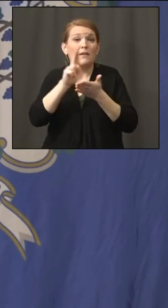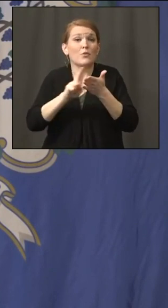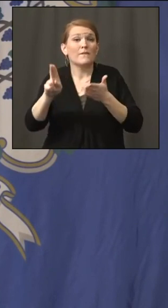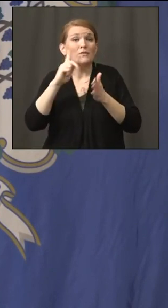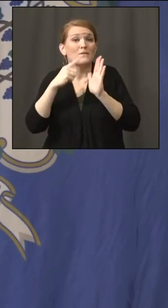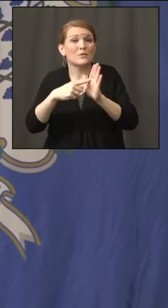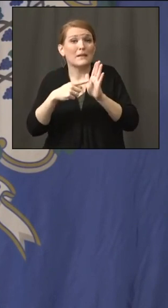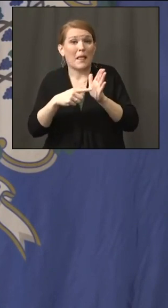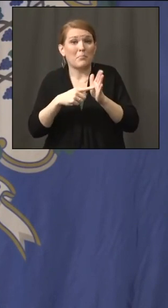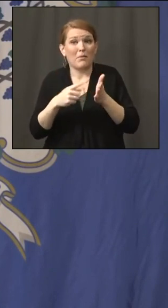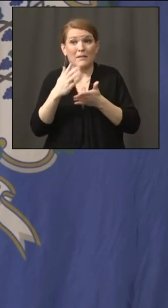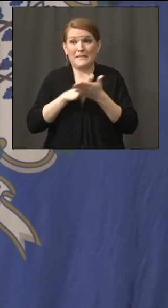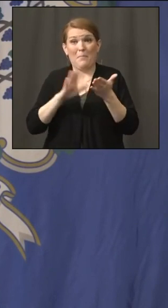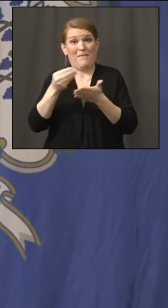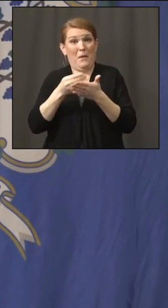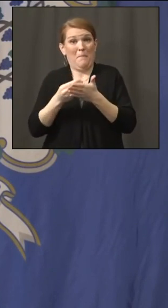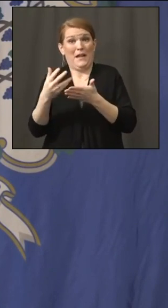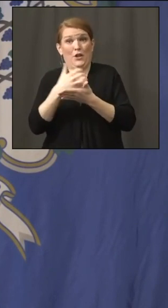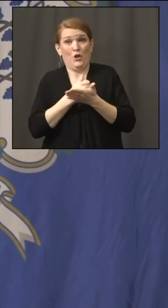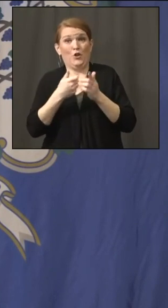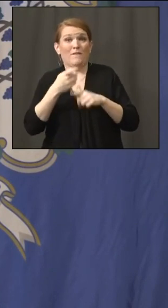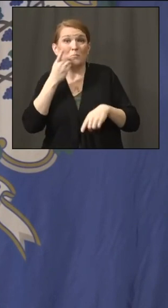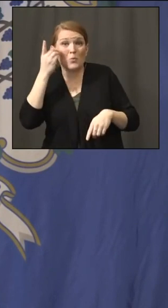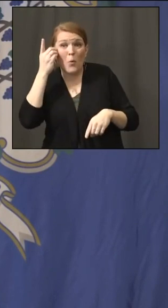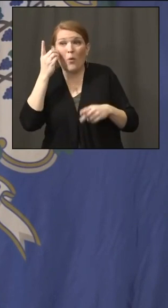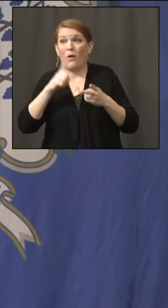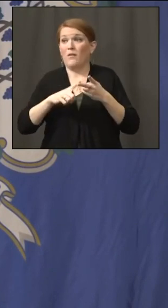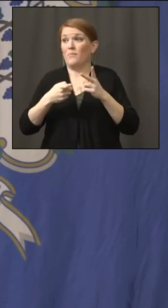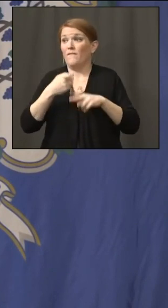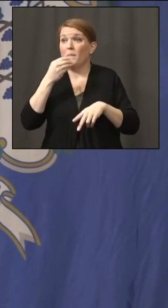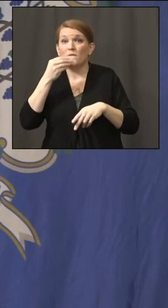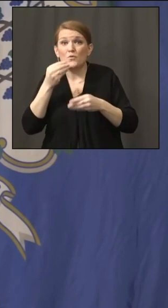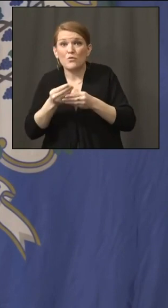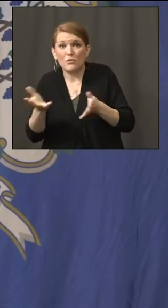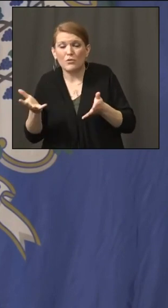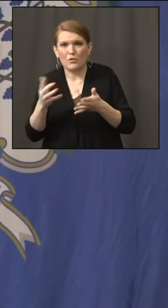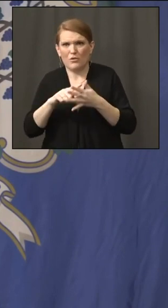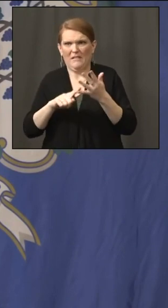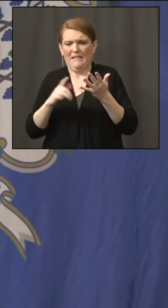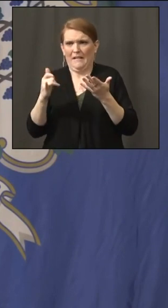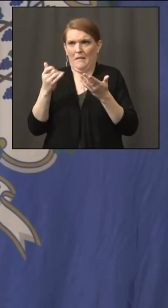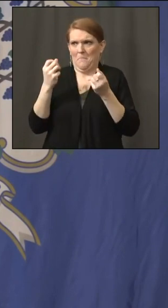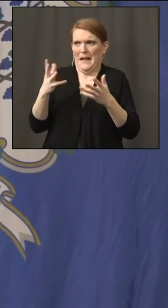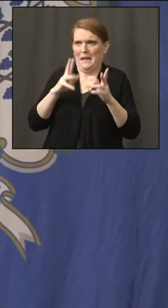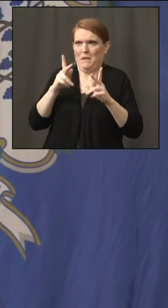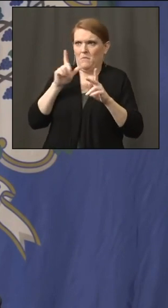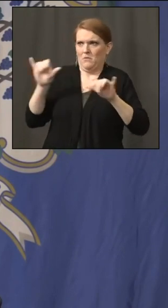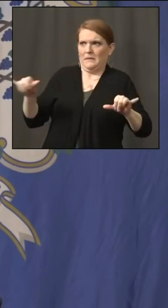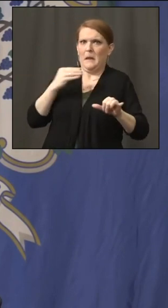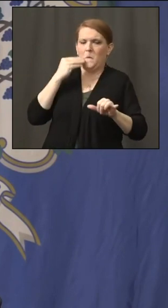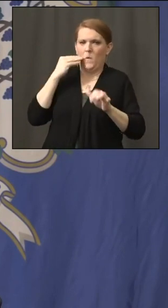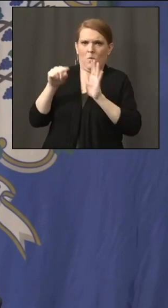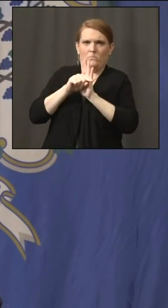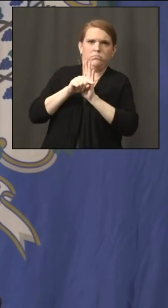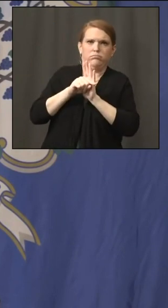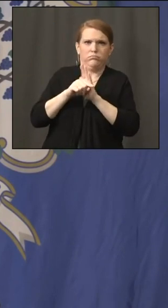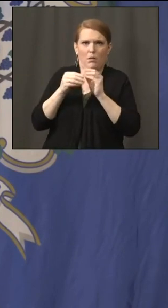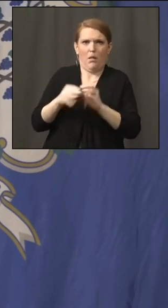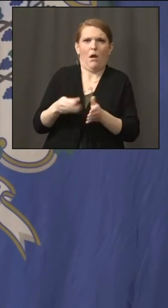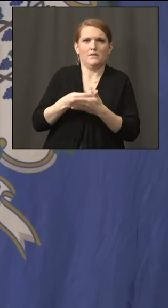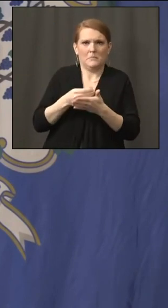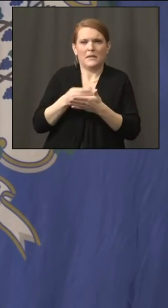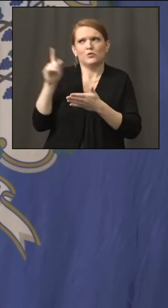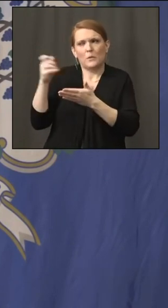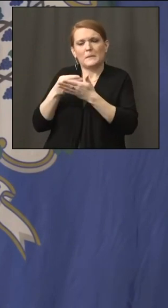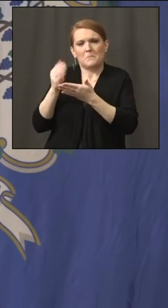of their revenues were decimated. This is going to be a big plus for their budget going forward. Look, I'd like to see going forward